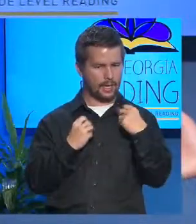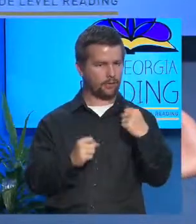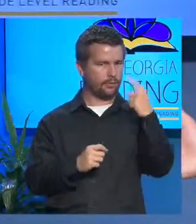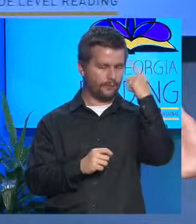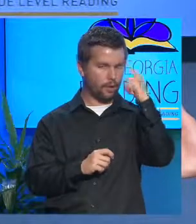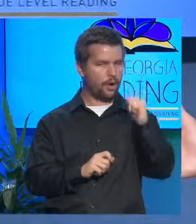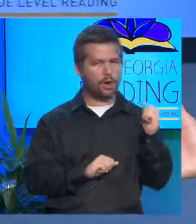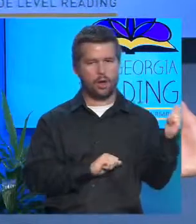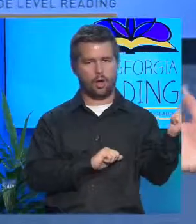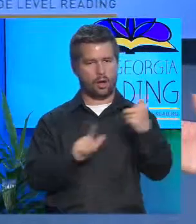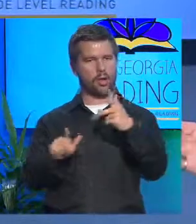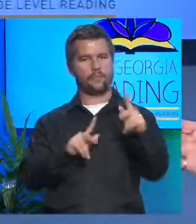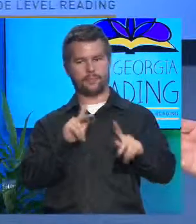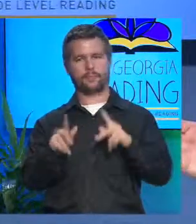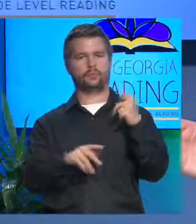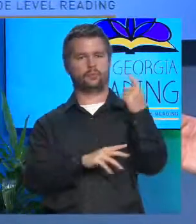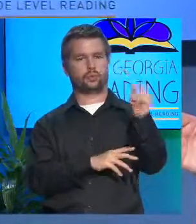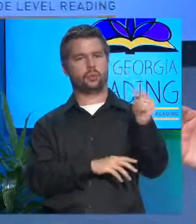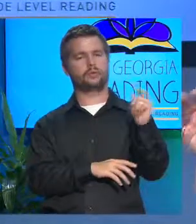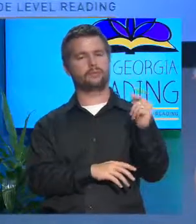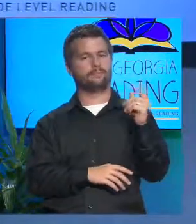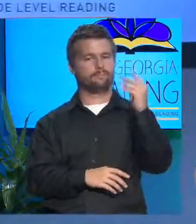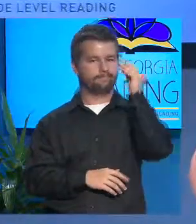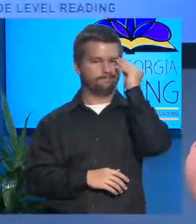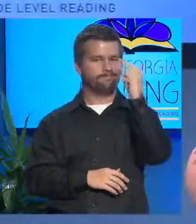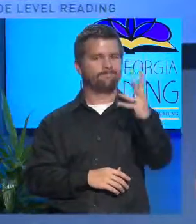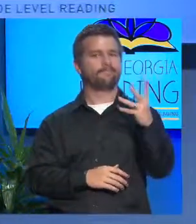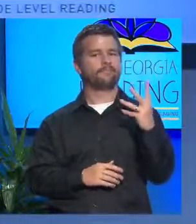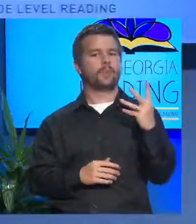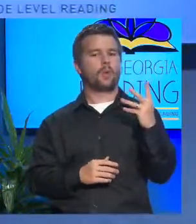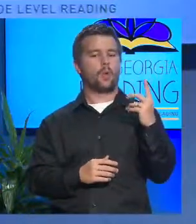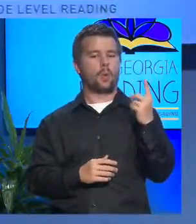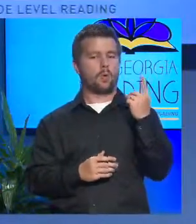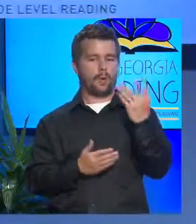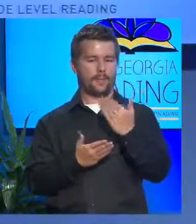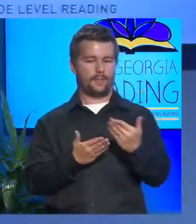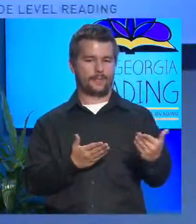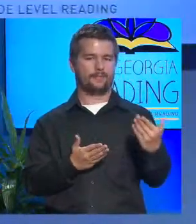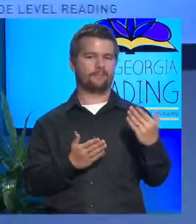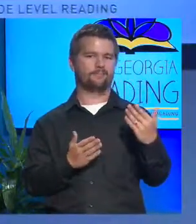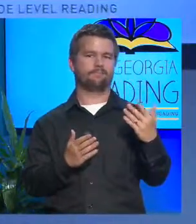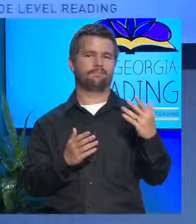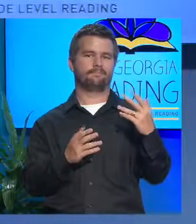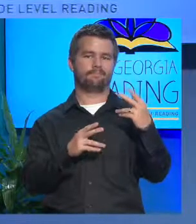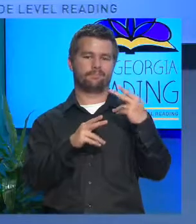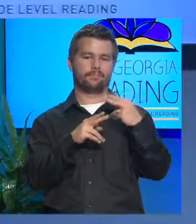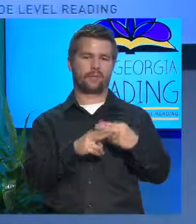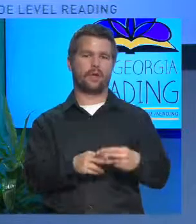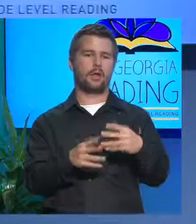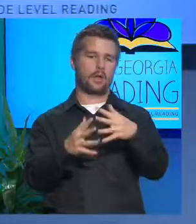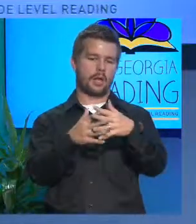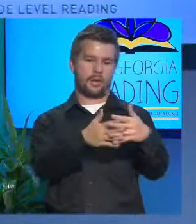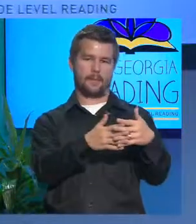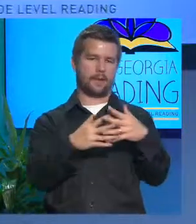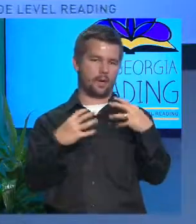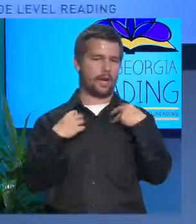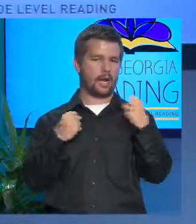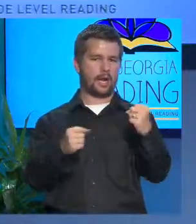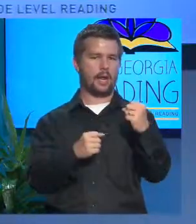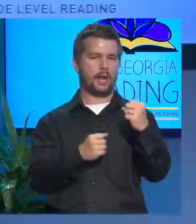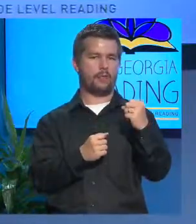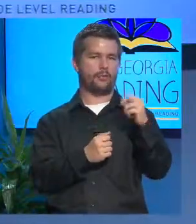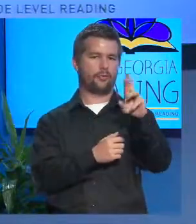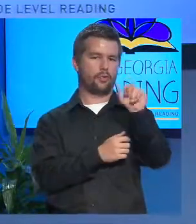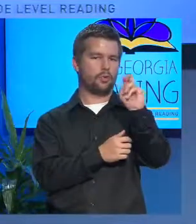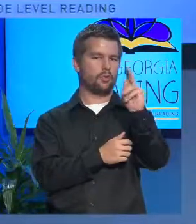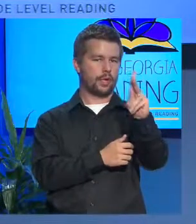person in Georgia. And I've got to tell you that there's this thing called America's Health Rankings that looks at